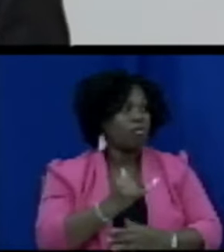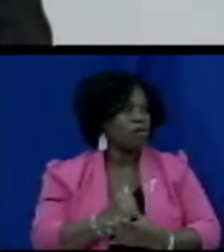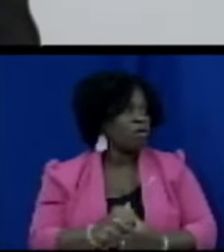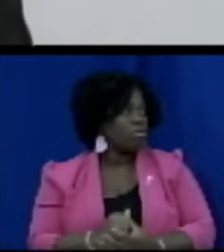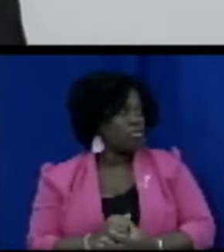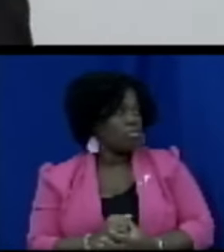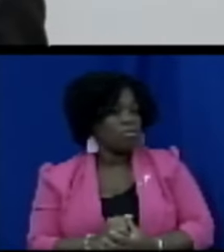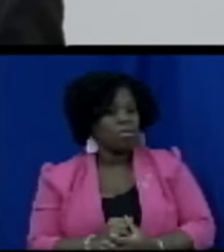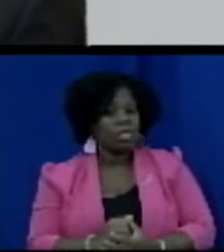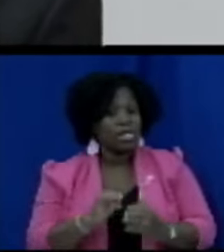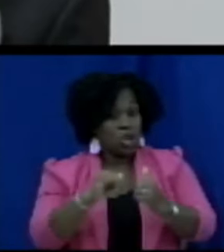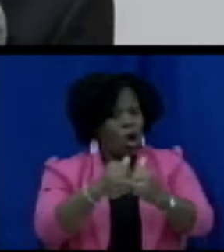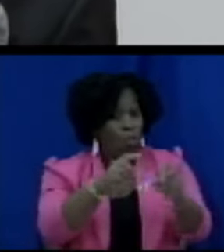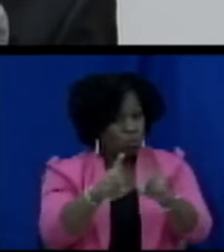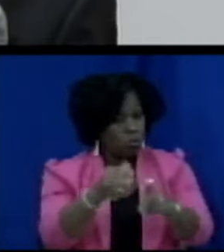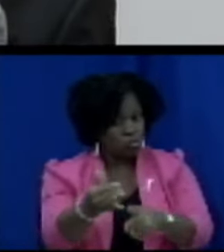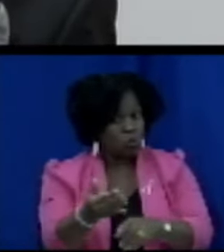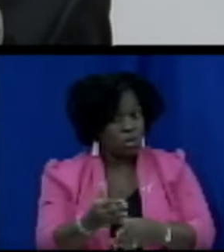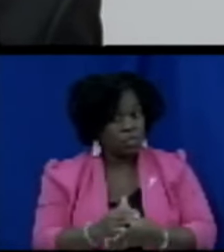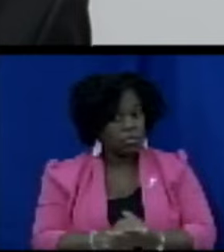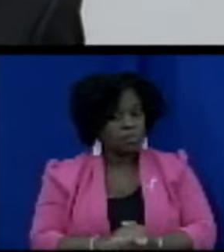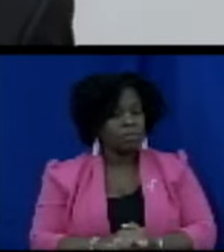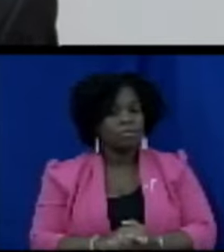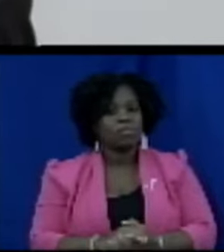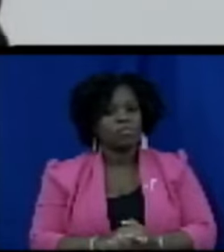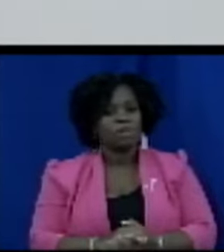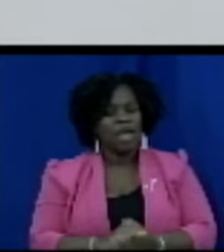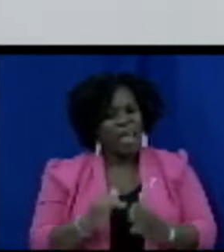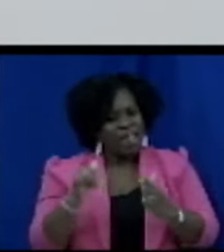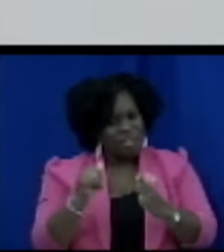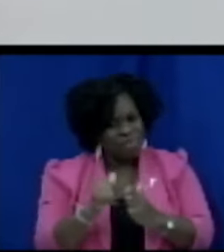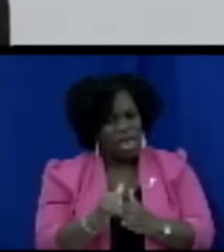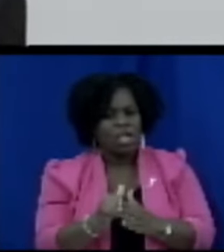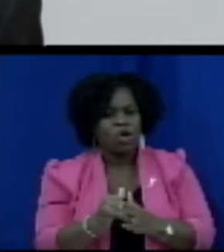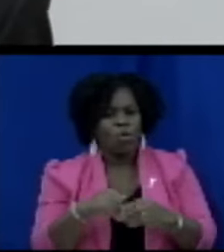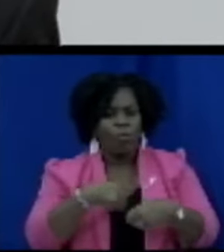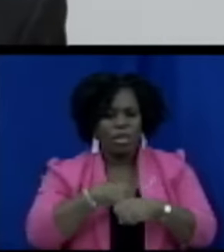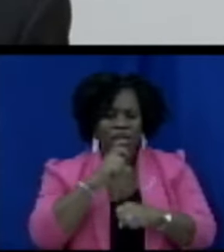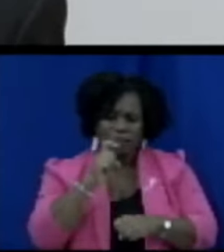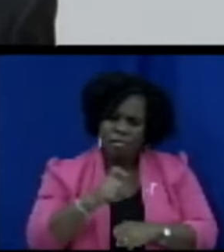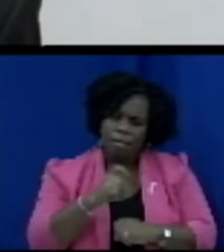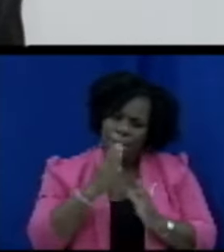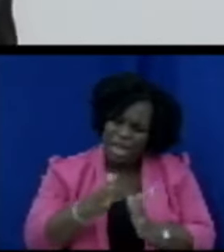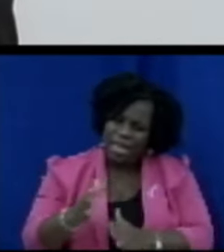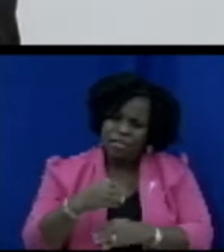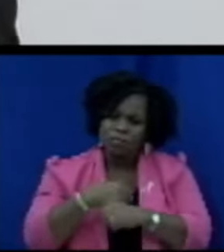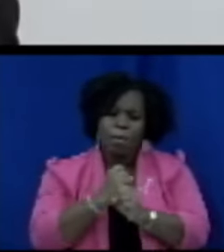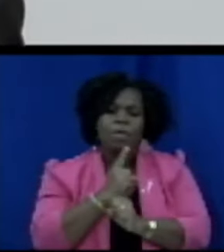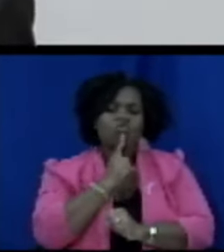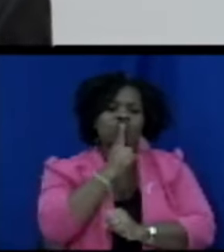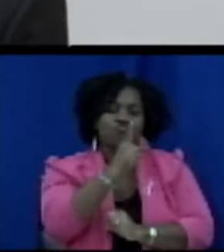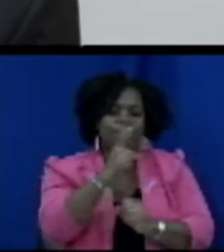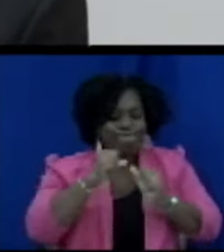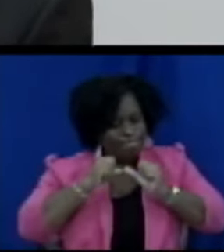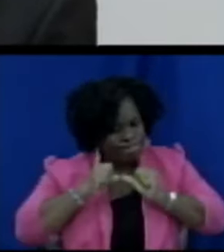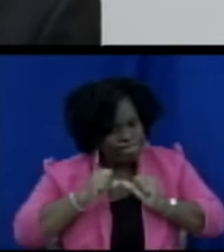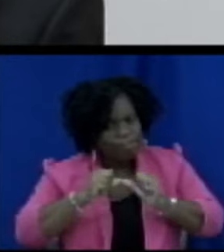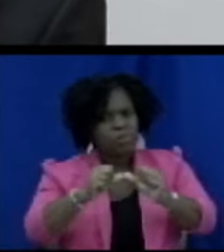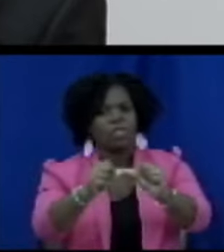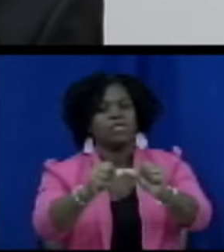and that is how it is done and that is how we intend to ensure that it continues to be done